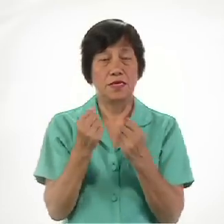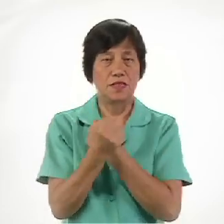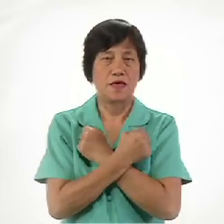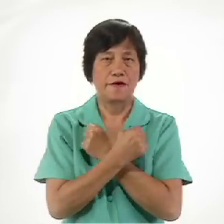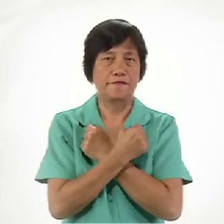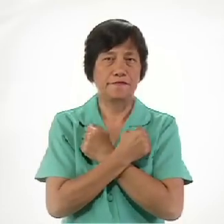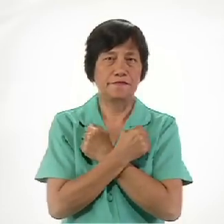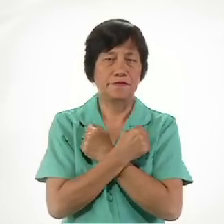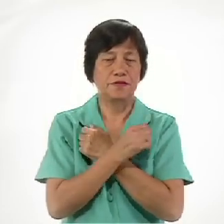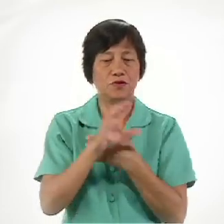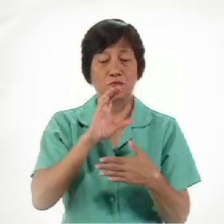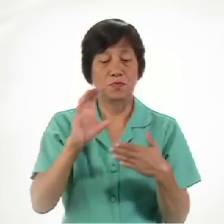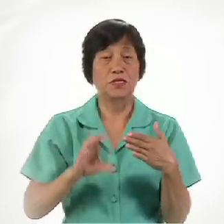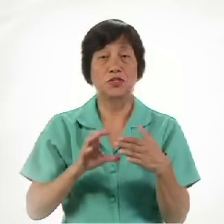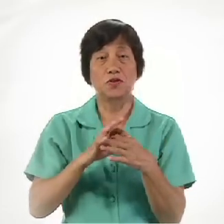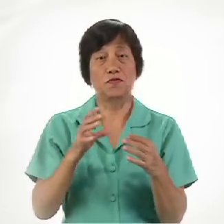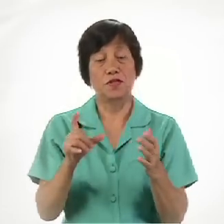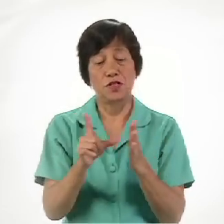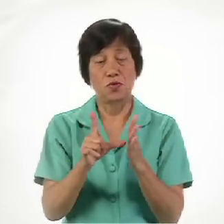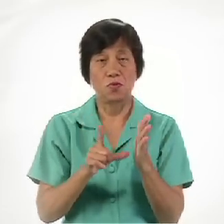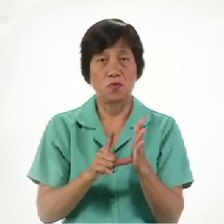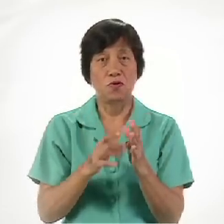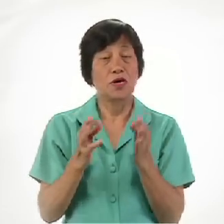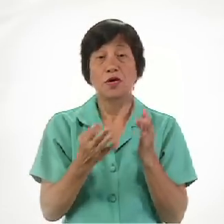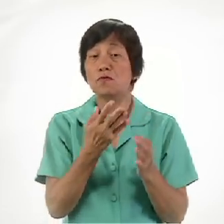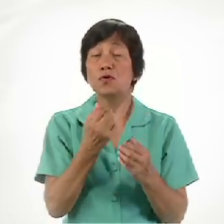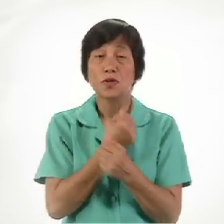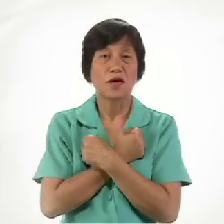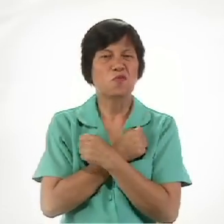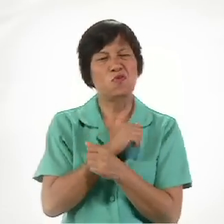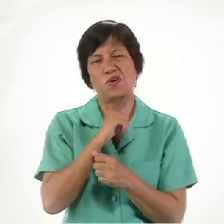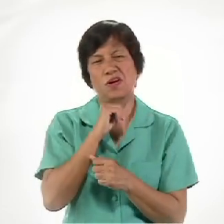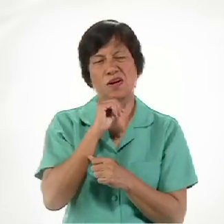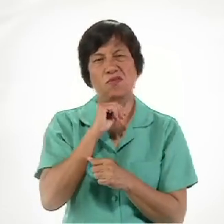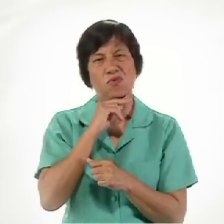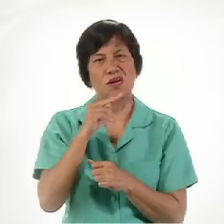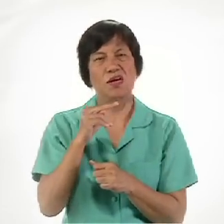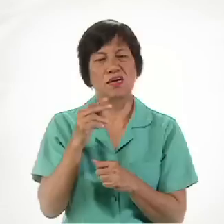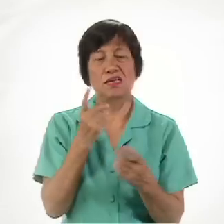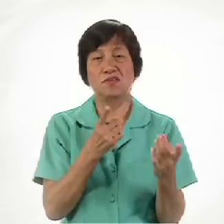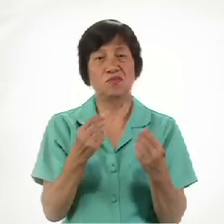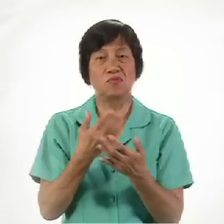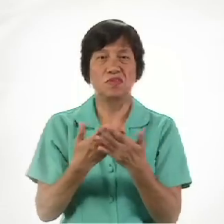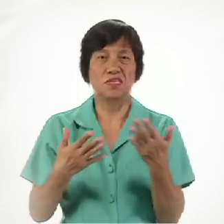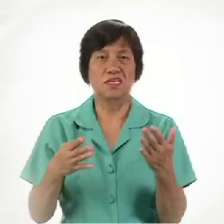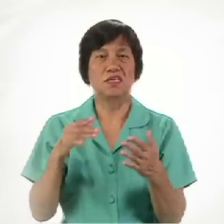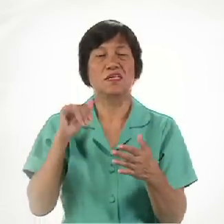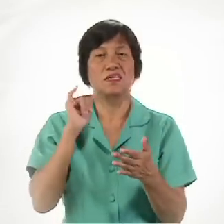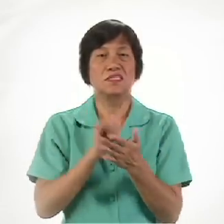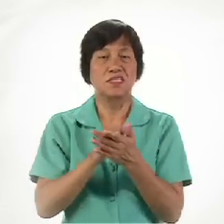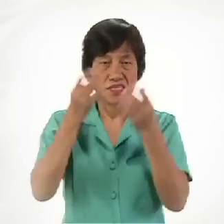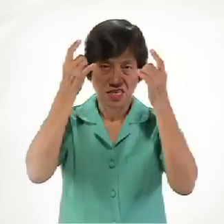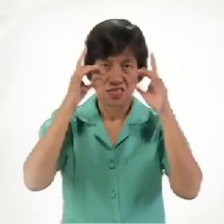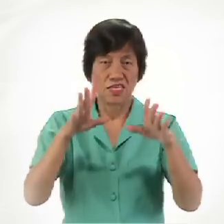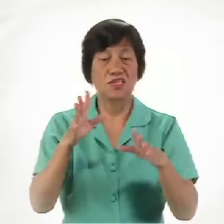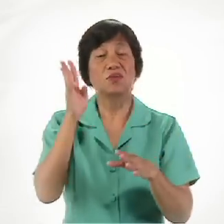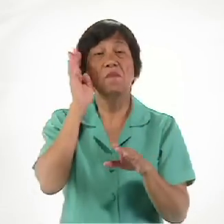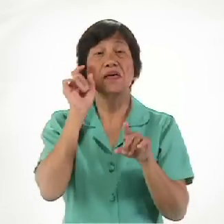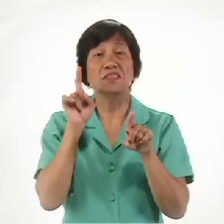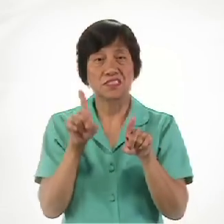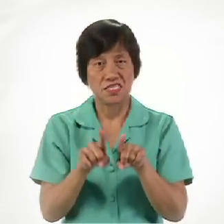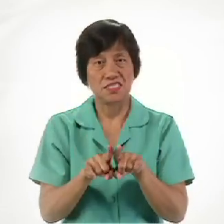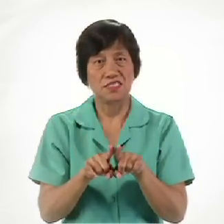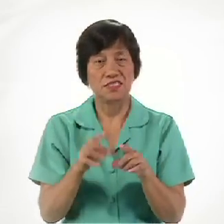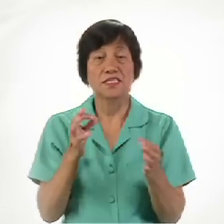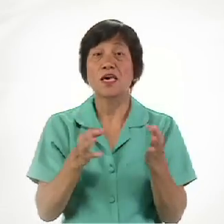If you love You will not do anything That will harm Your brother or sister If